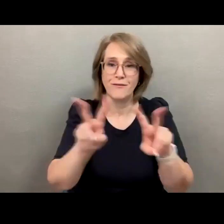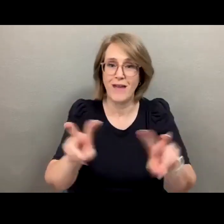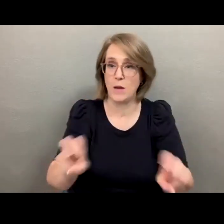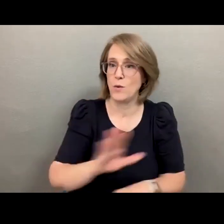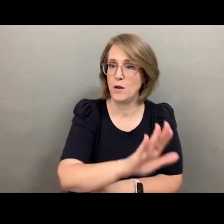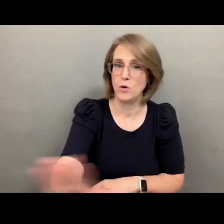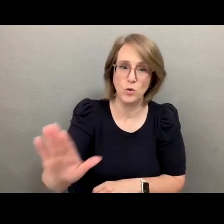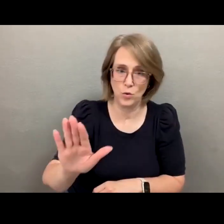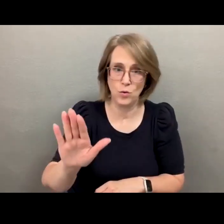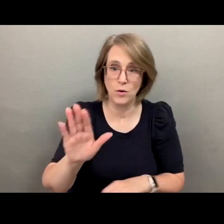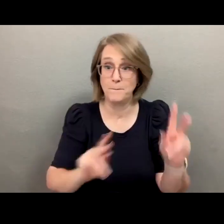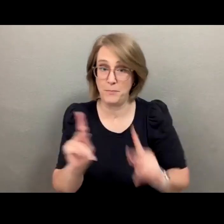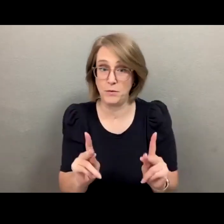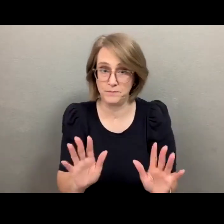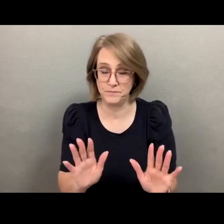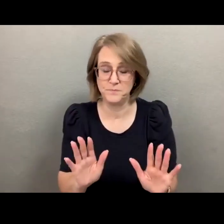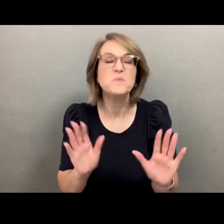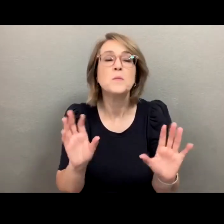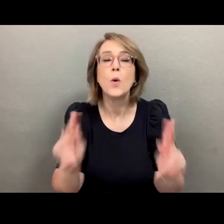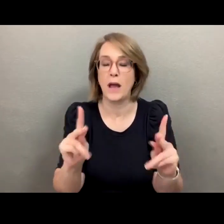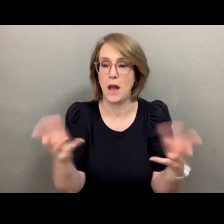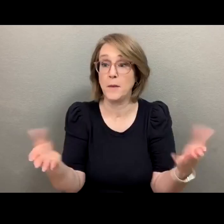people. So what have we done today? Very quickly